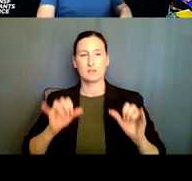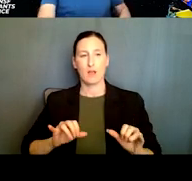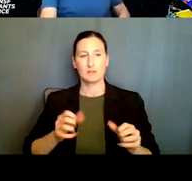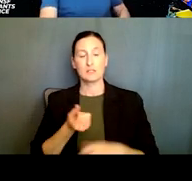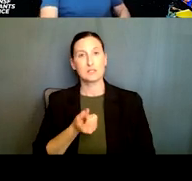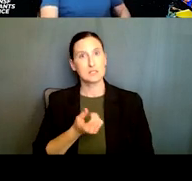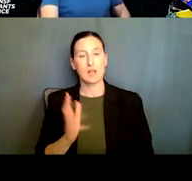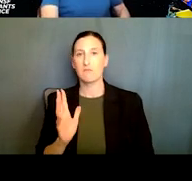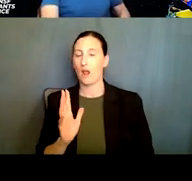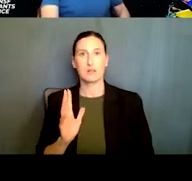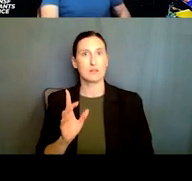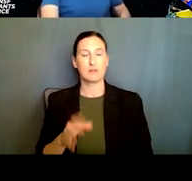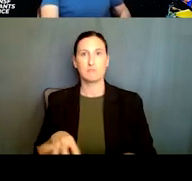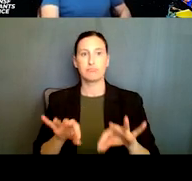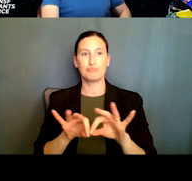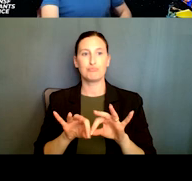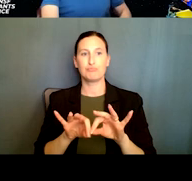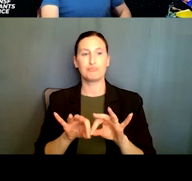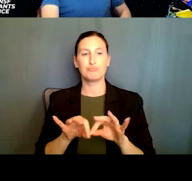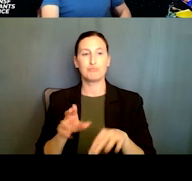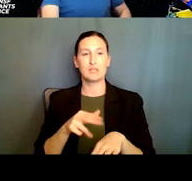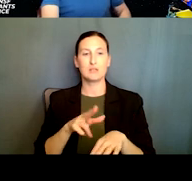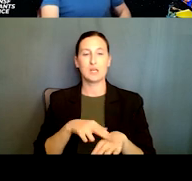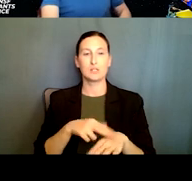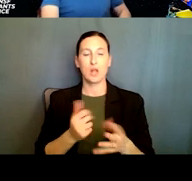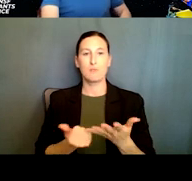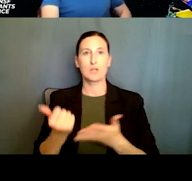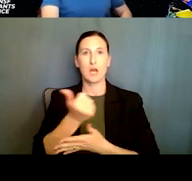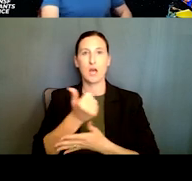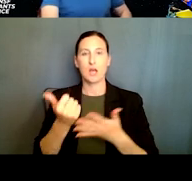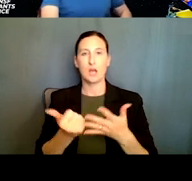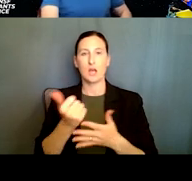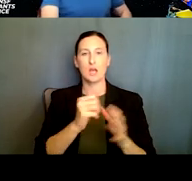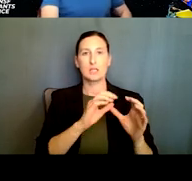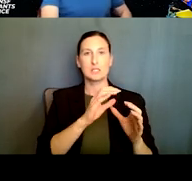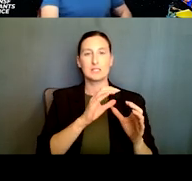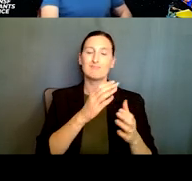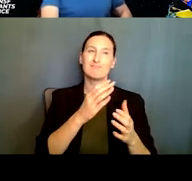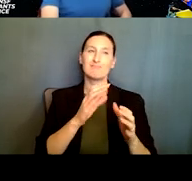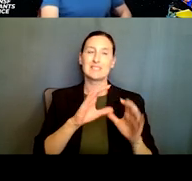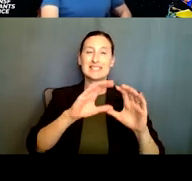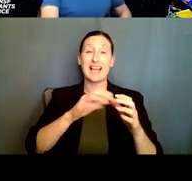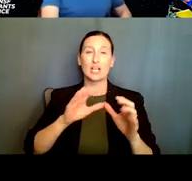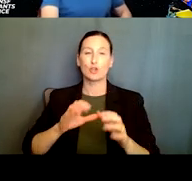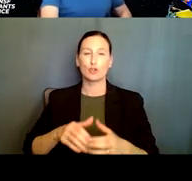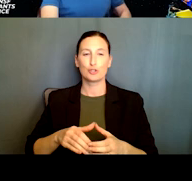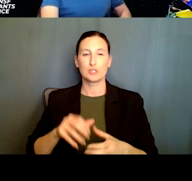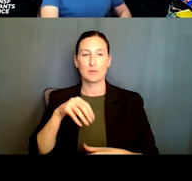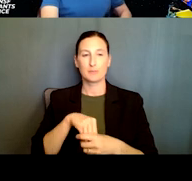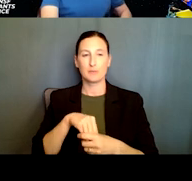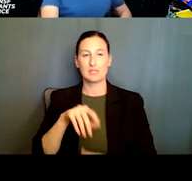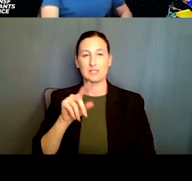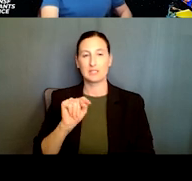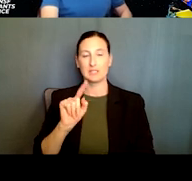key national priority sector areas and includes, uh, TTP, transition